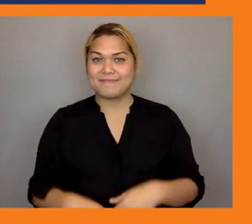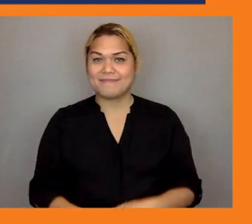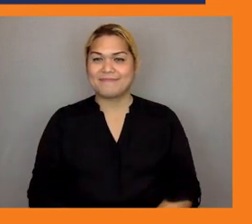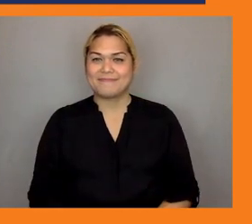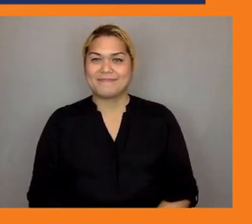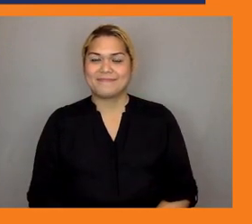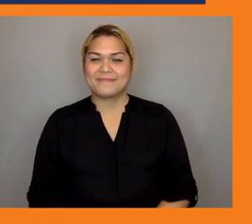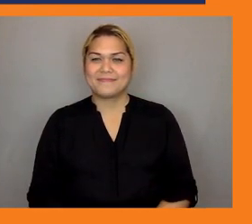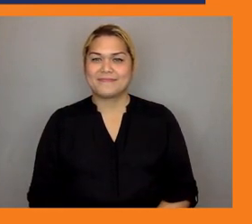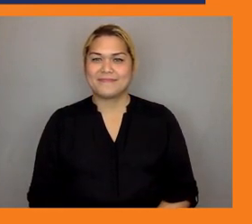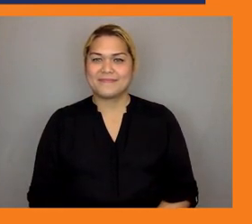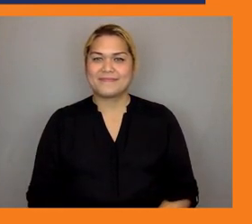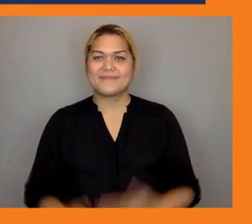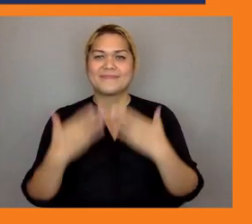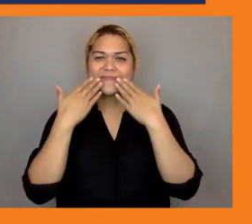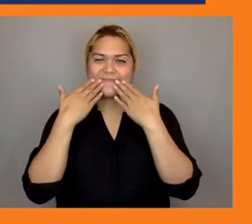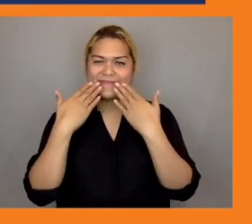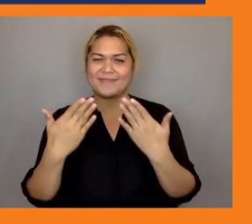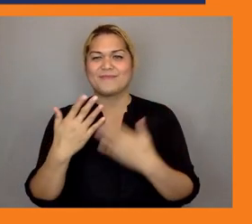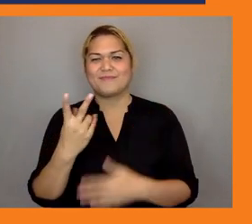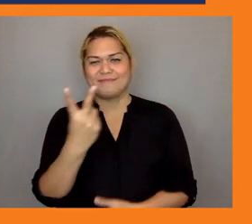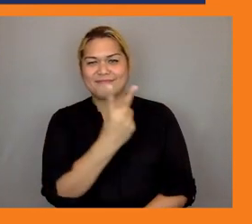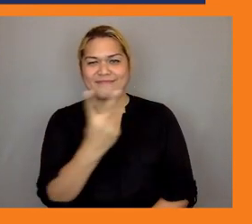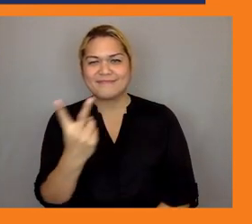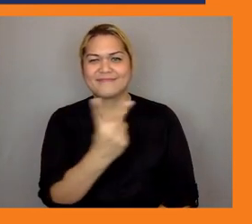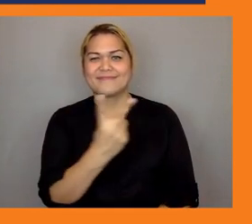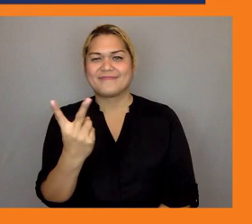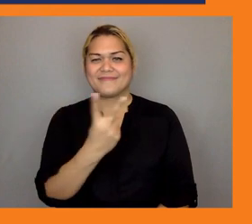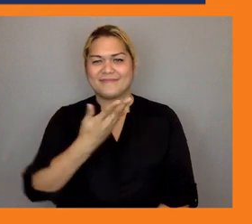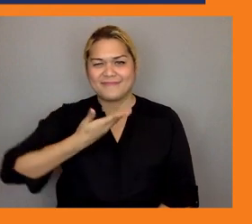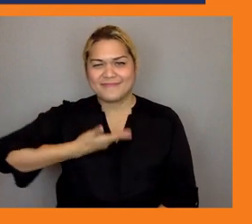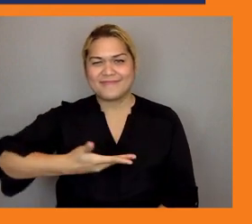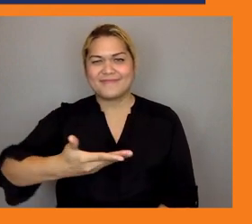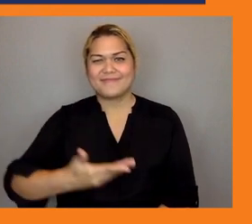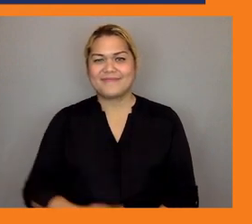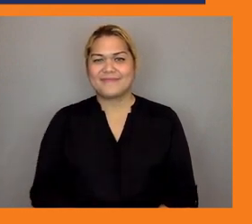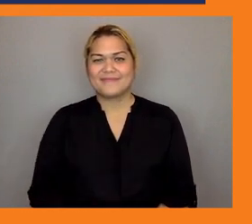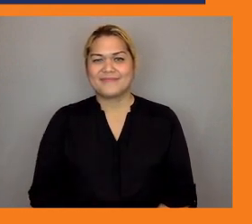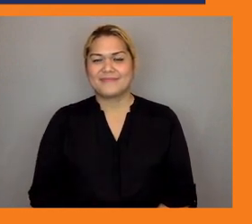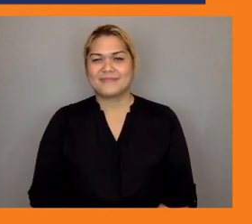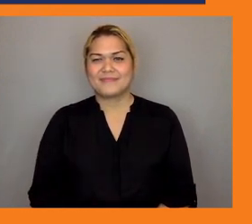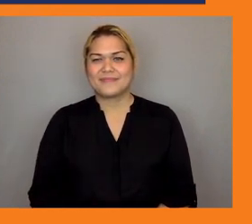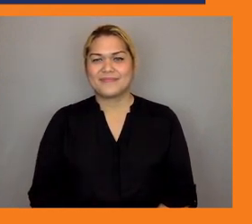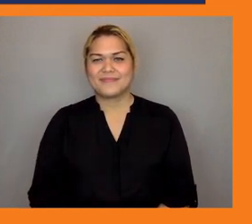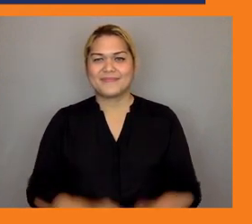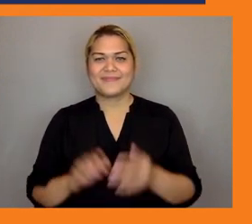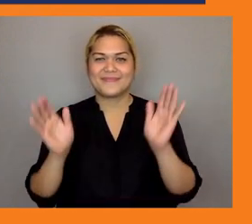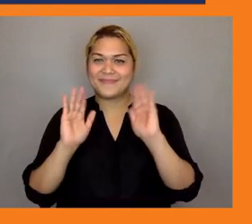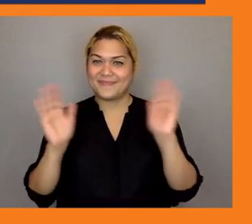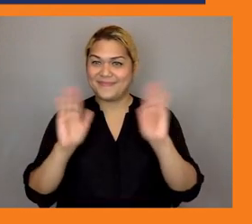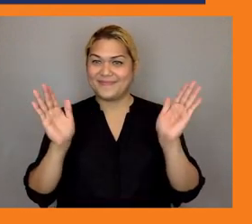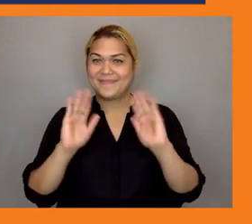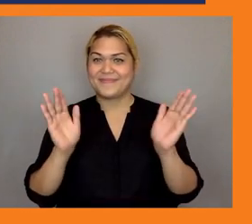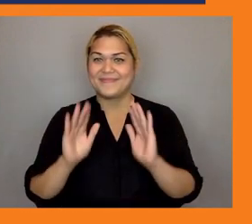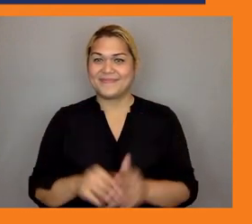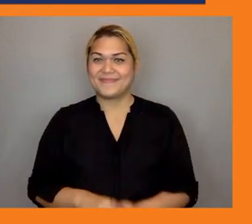to be here thanks for having me hi kate we're so glad you're here before anything would you mind telling us